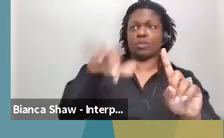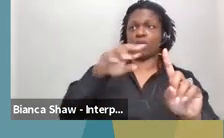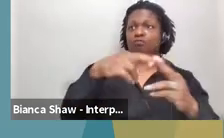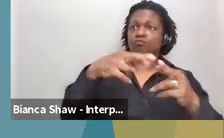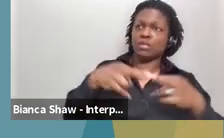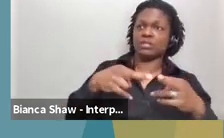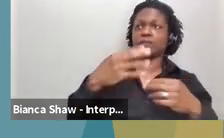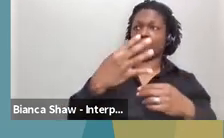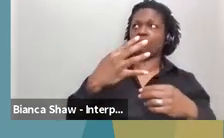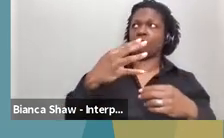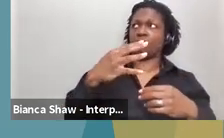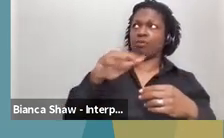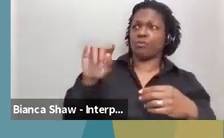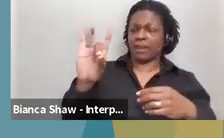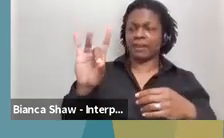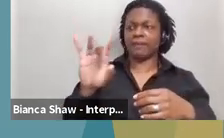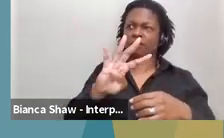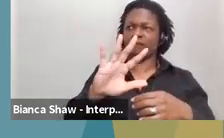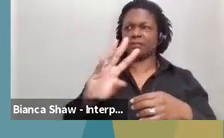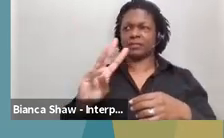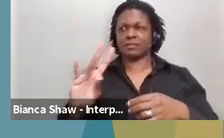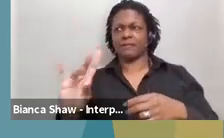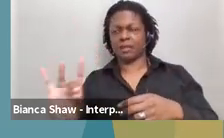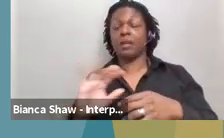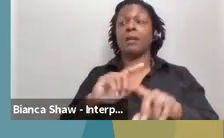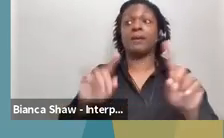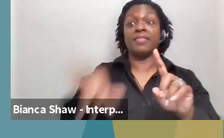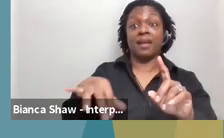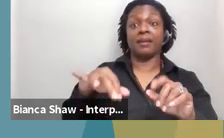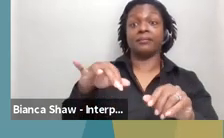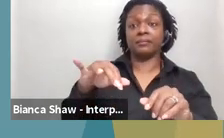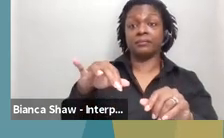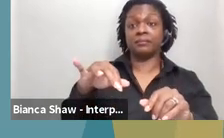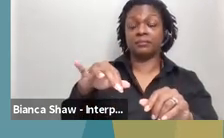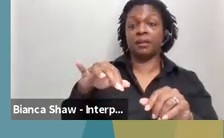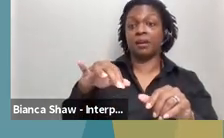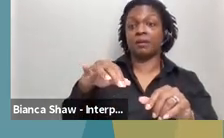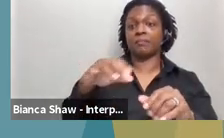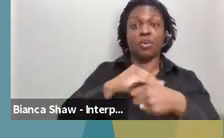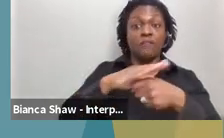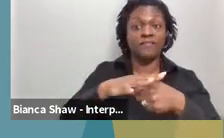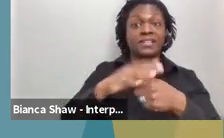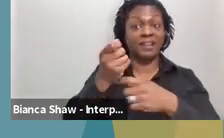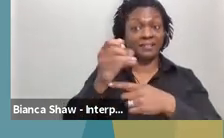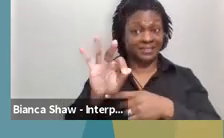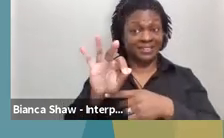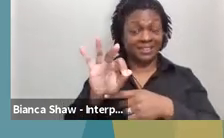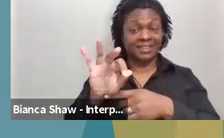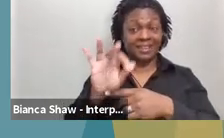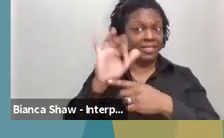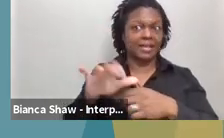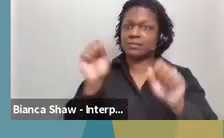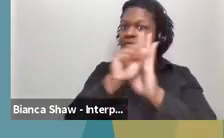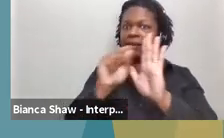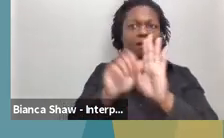and eight. However, the COVID-19, um, crisis counseling program is statewide, and, and